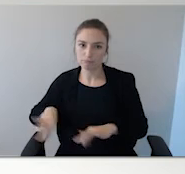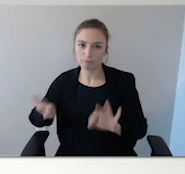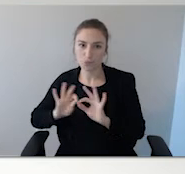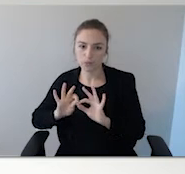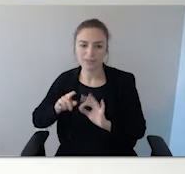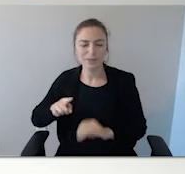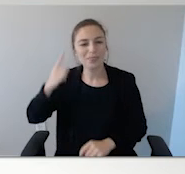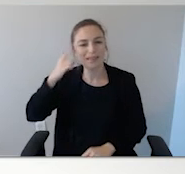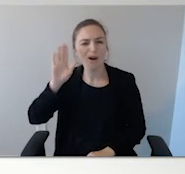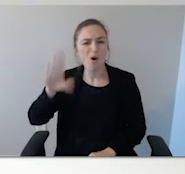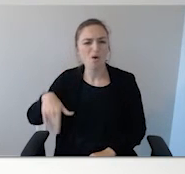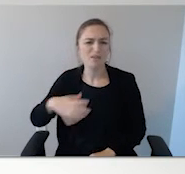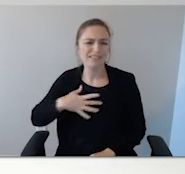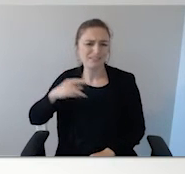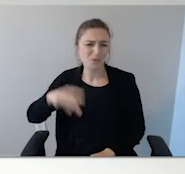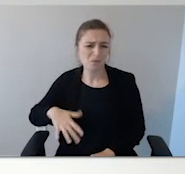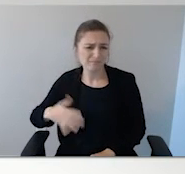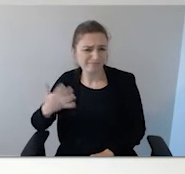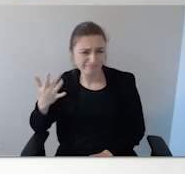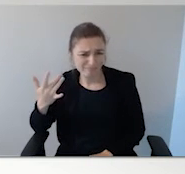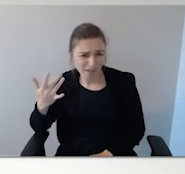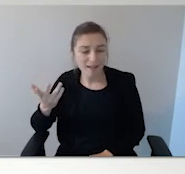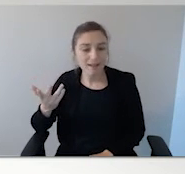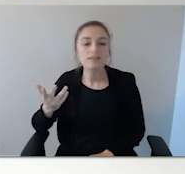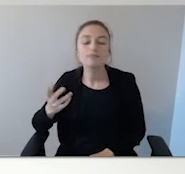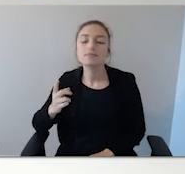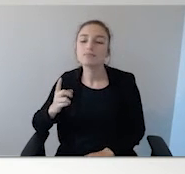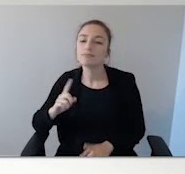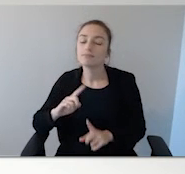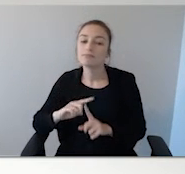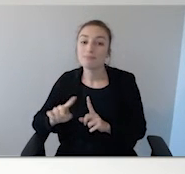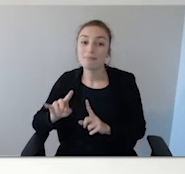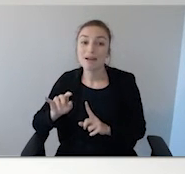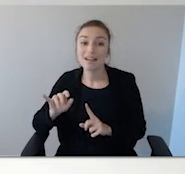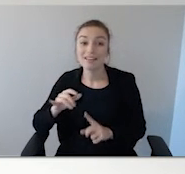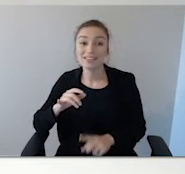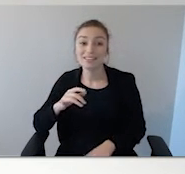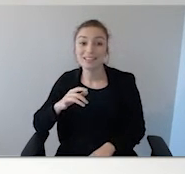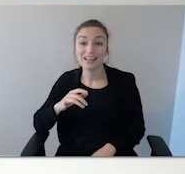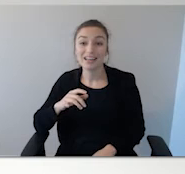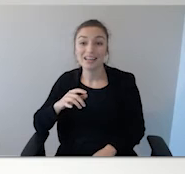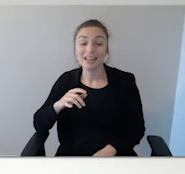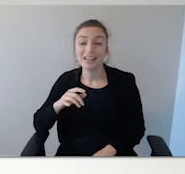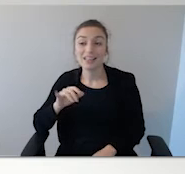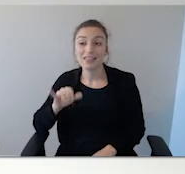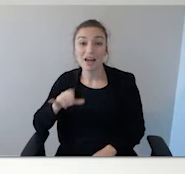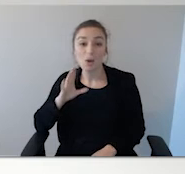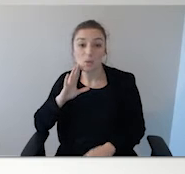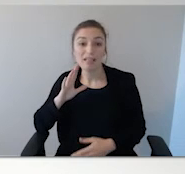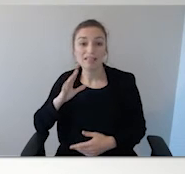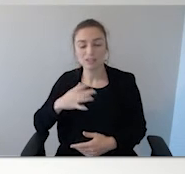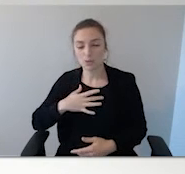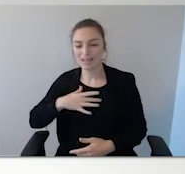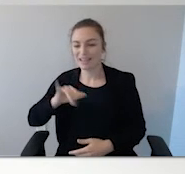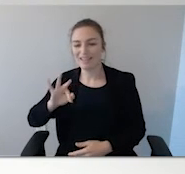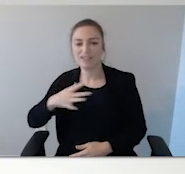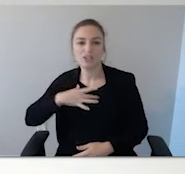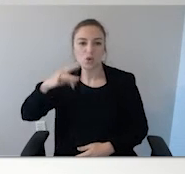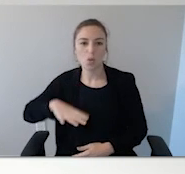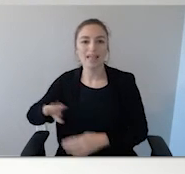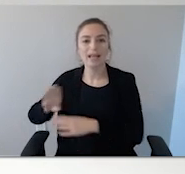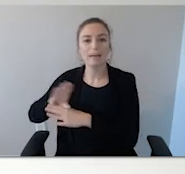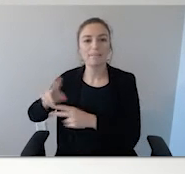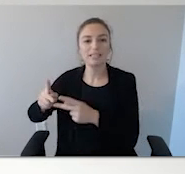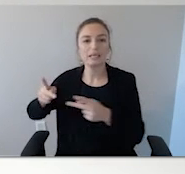information. However, it is very important information because that rules out places you have to look. So if they don't like busy